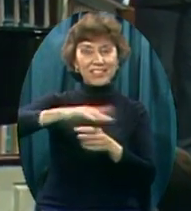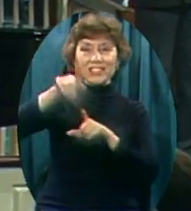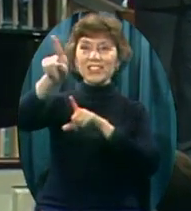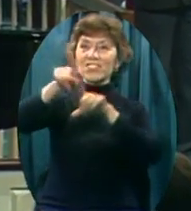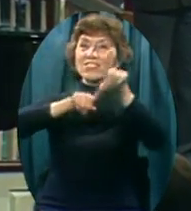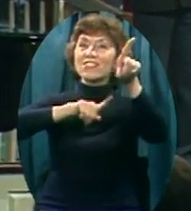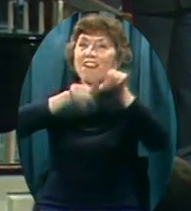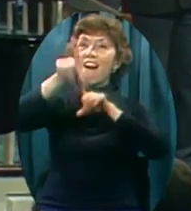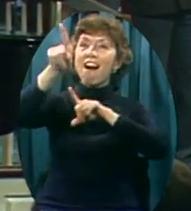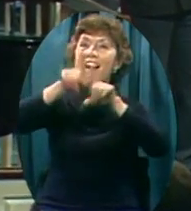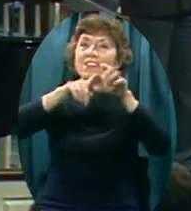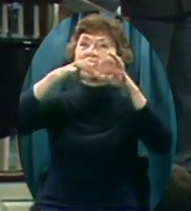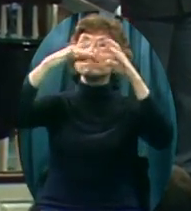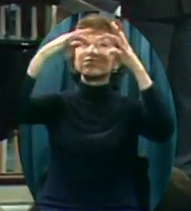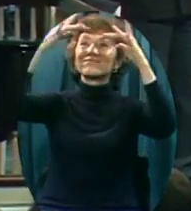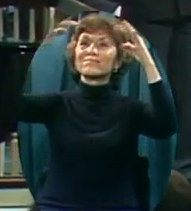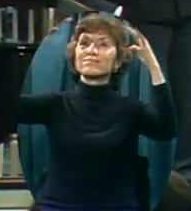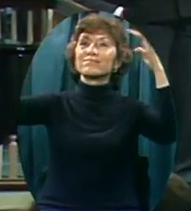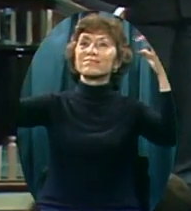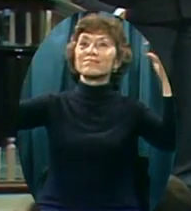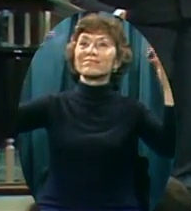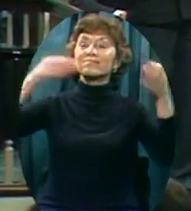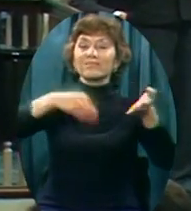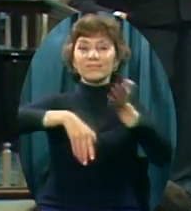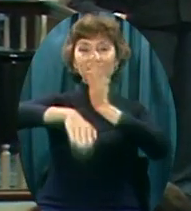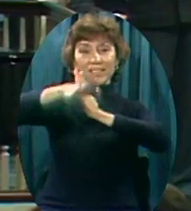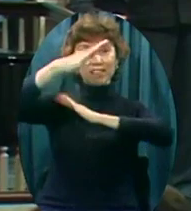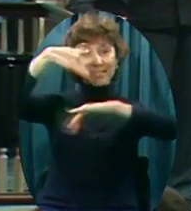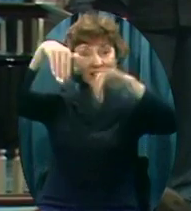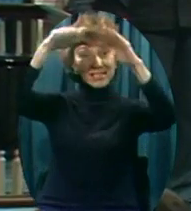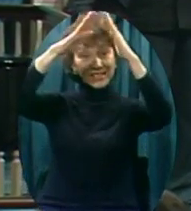no stars in the sky